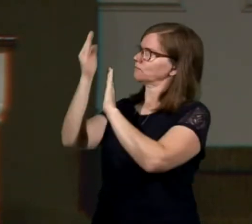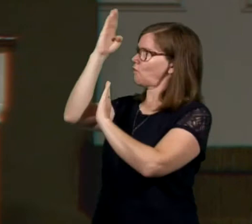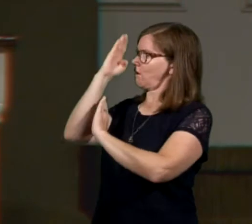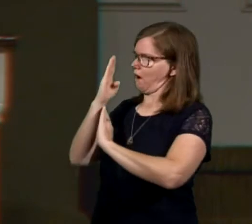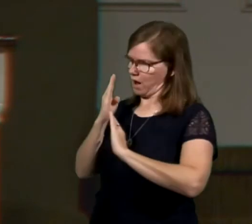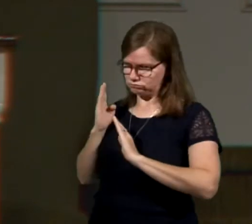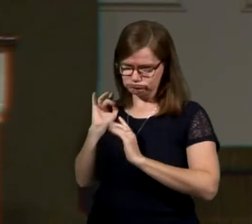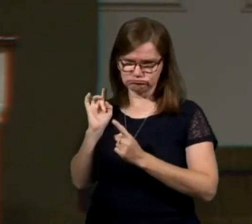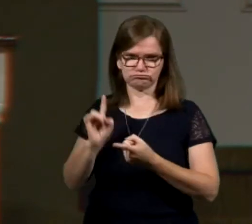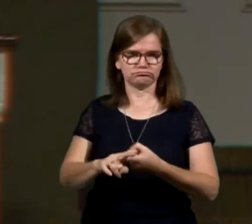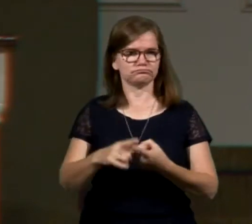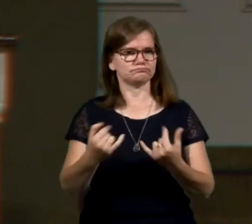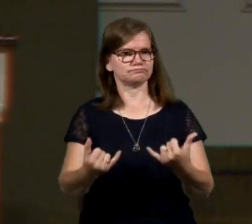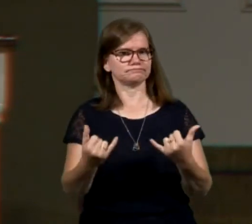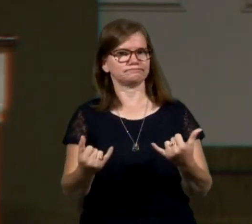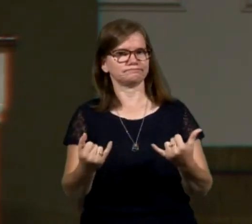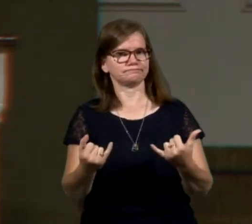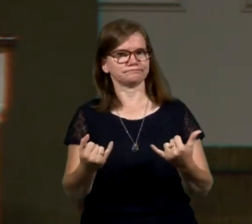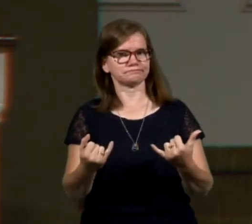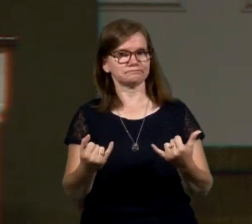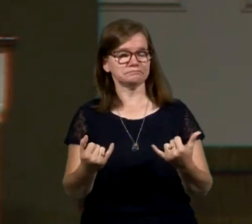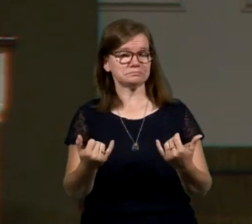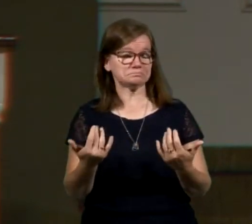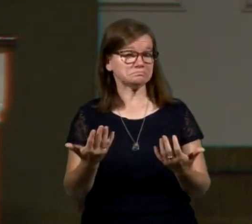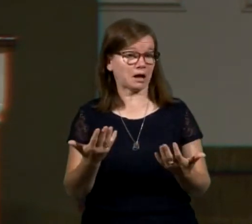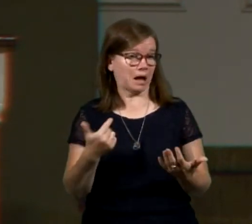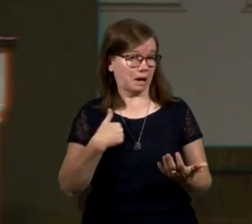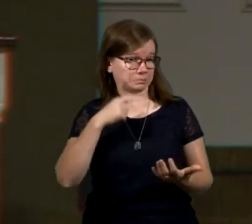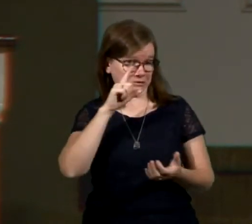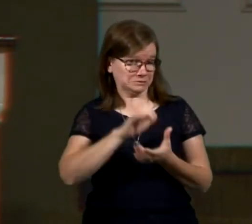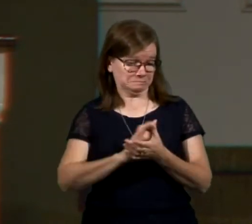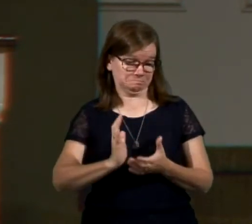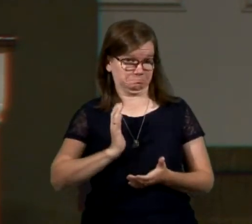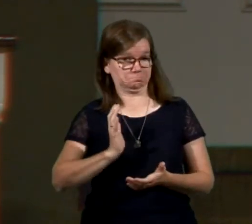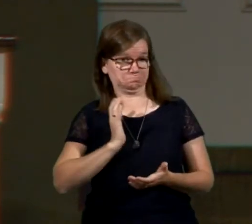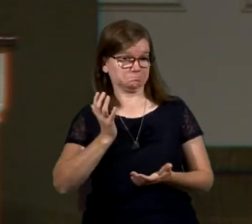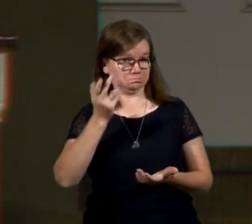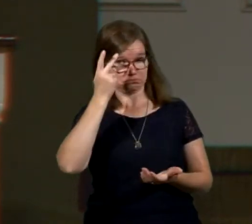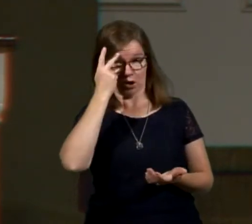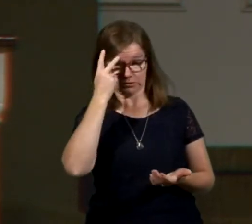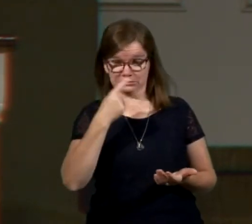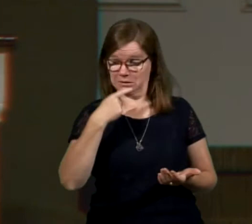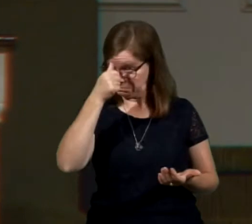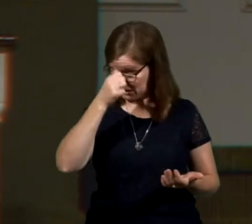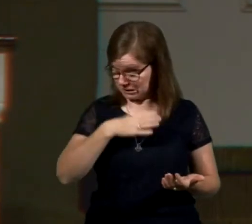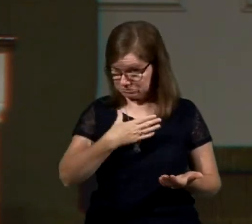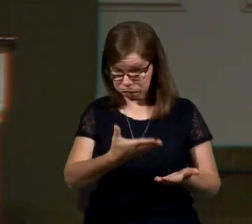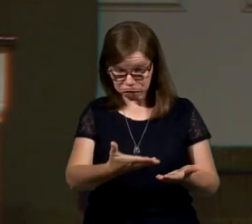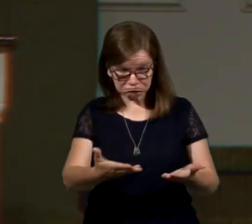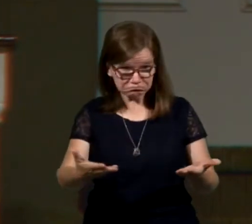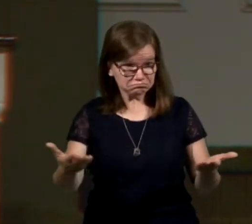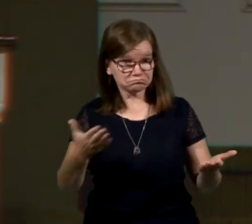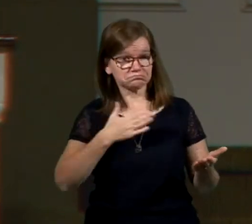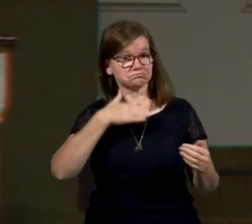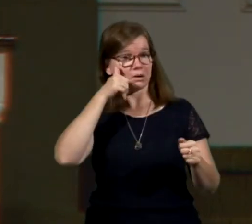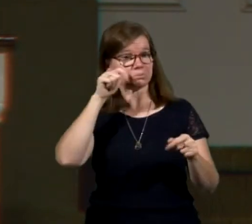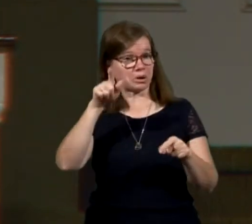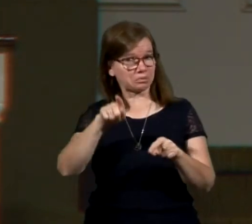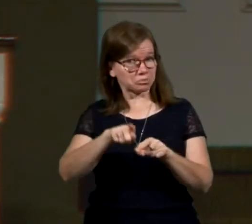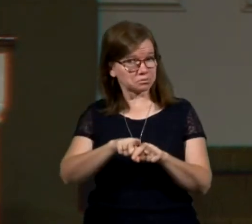day. He addressed them, it looks like to me, courteously. He said, men that are in this room and my brothers.